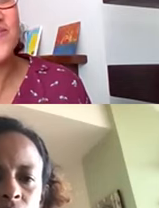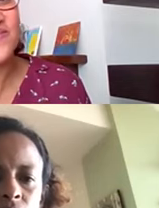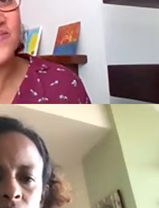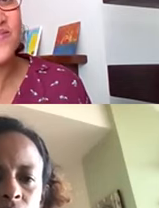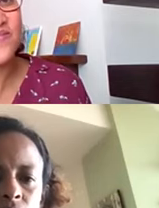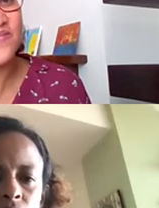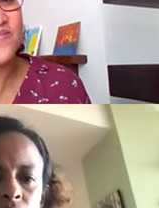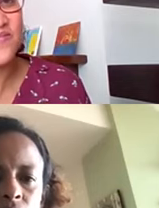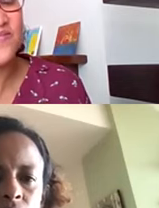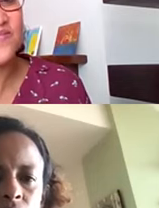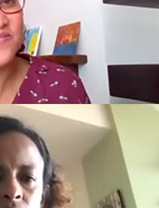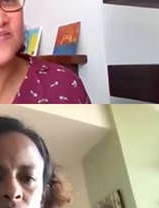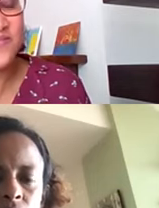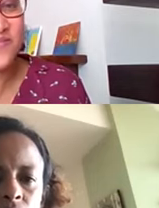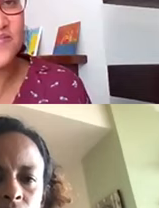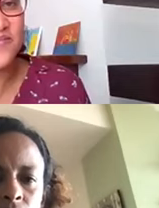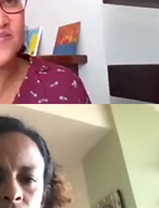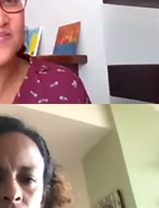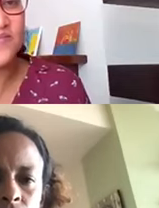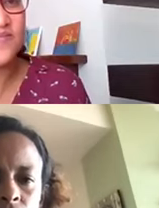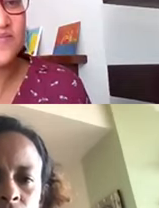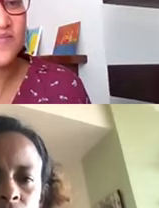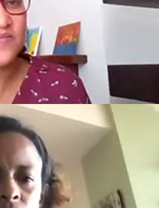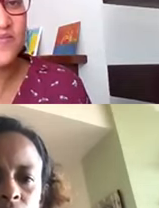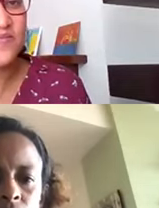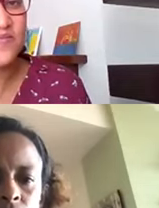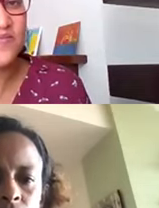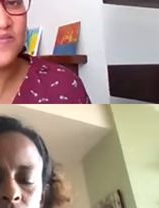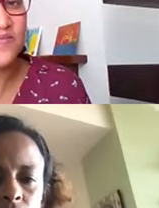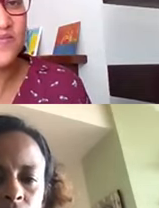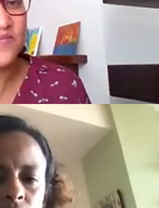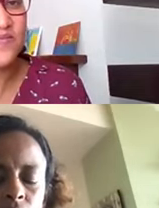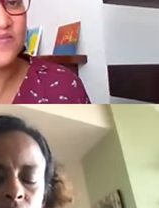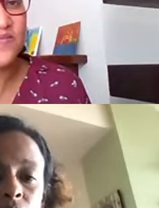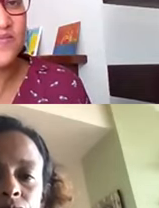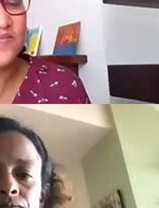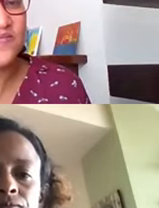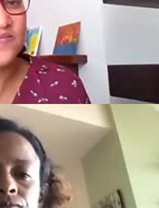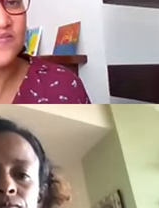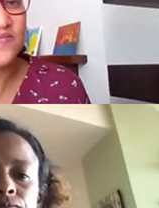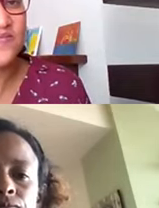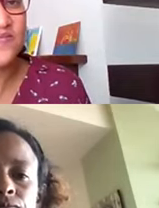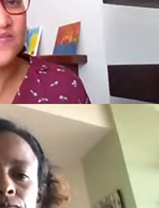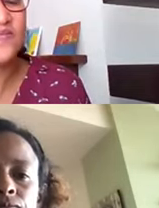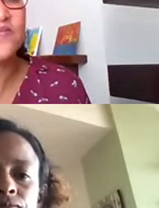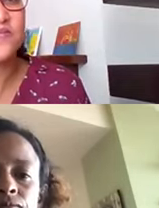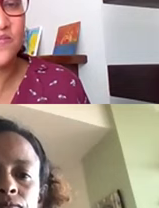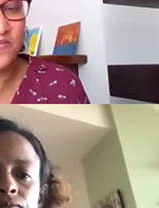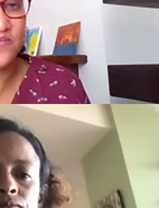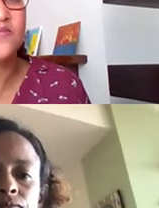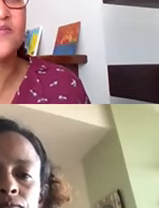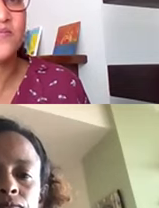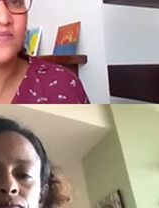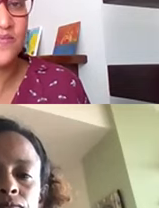that, you know, so we work and we get paid well. So, in fact, we contribute 10% of our income